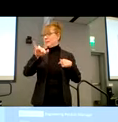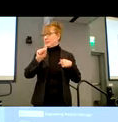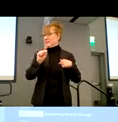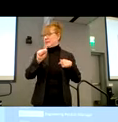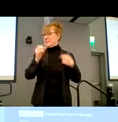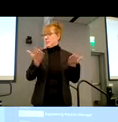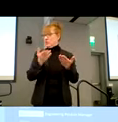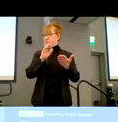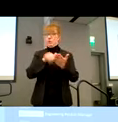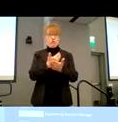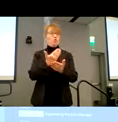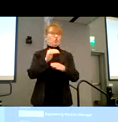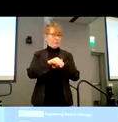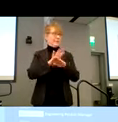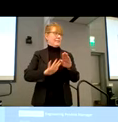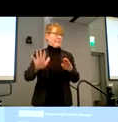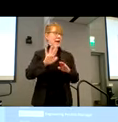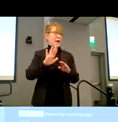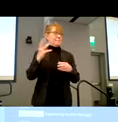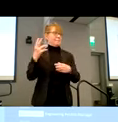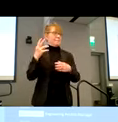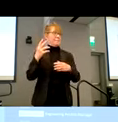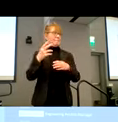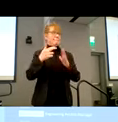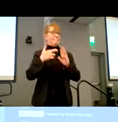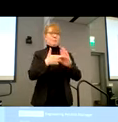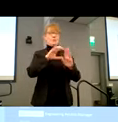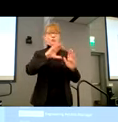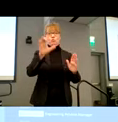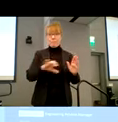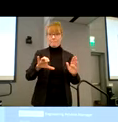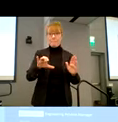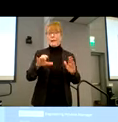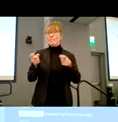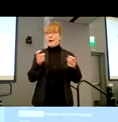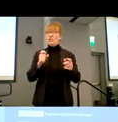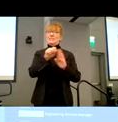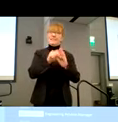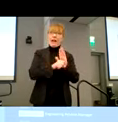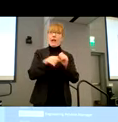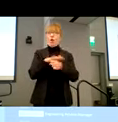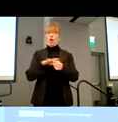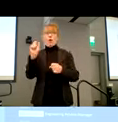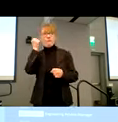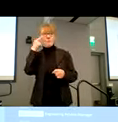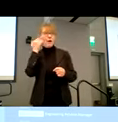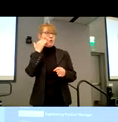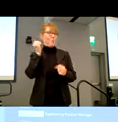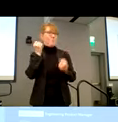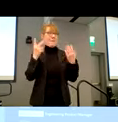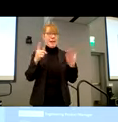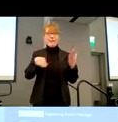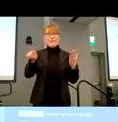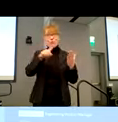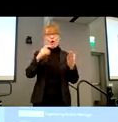in New England and, uh, I'm with Zoom and I manage, uh, state and local governments. And I know, uh, many of you on the call and,